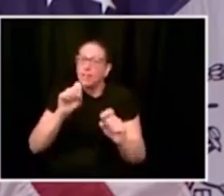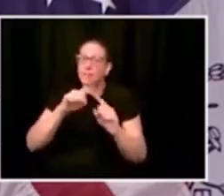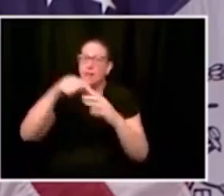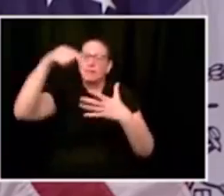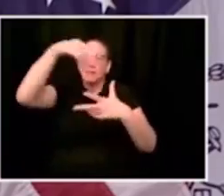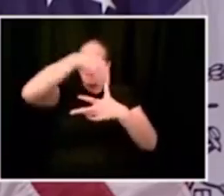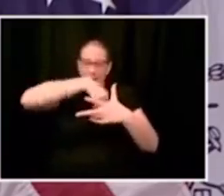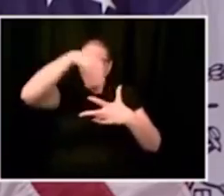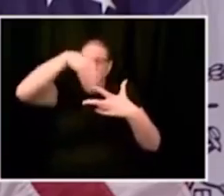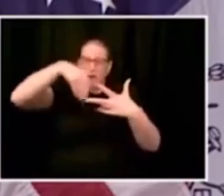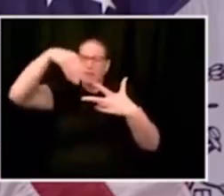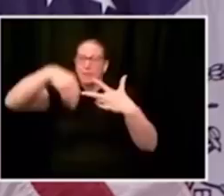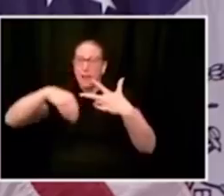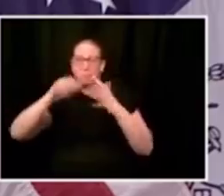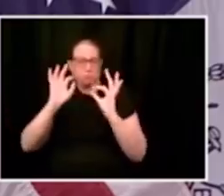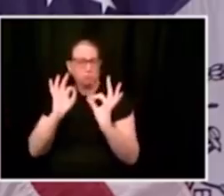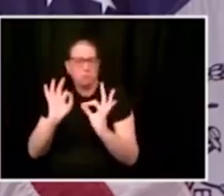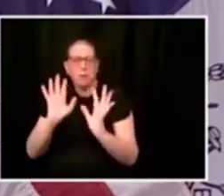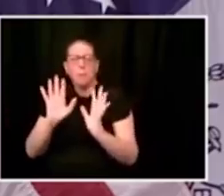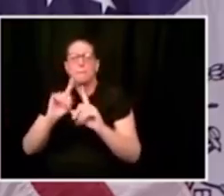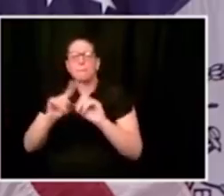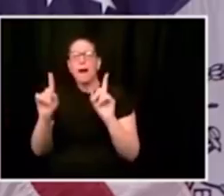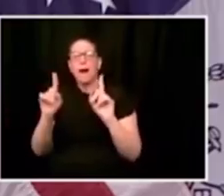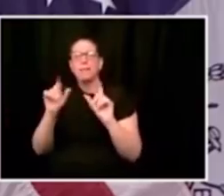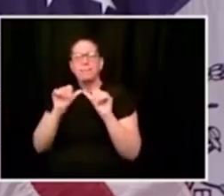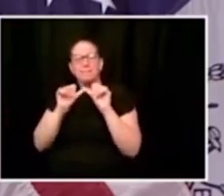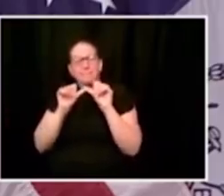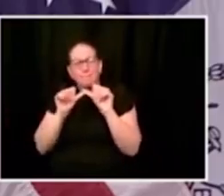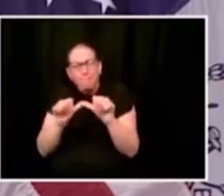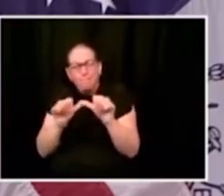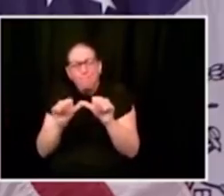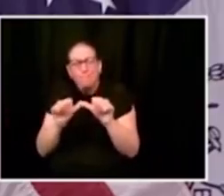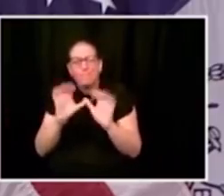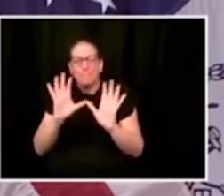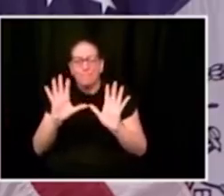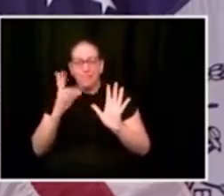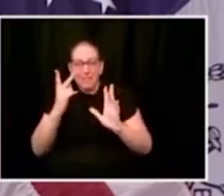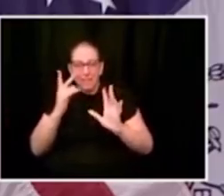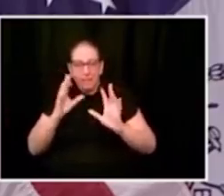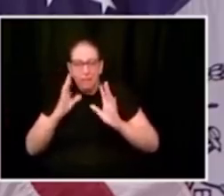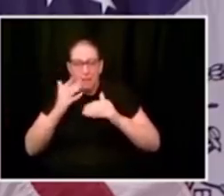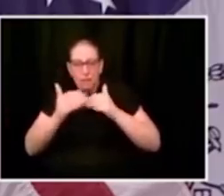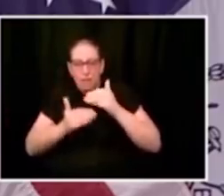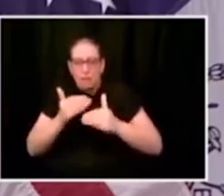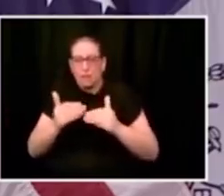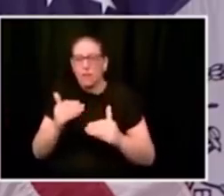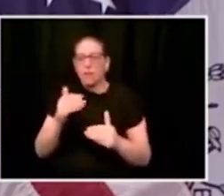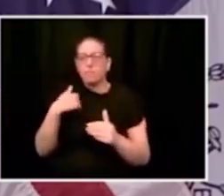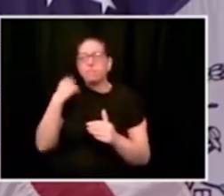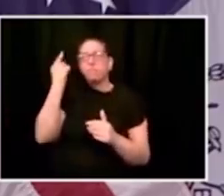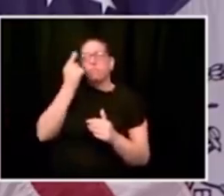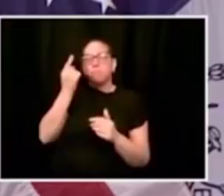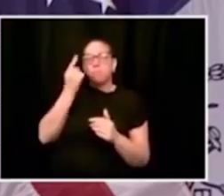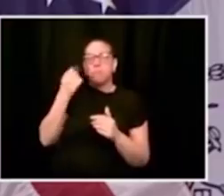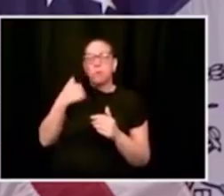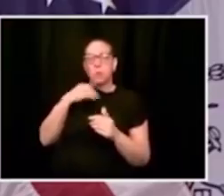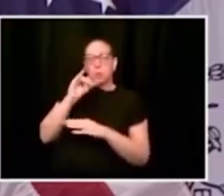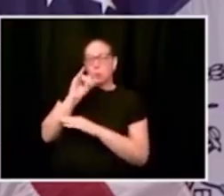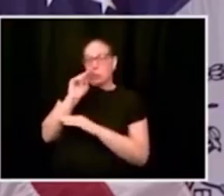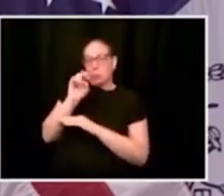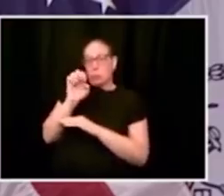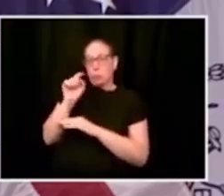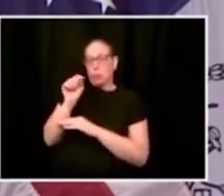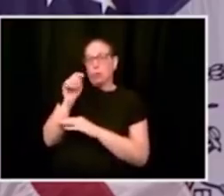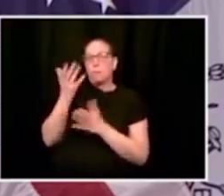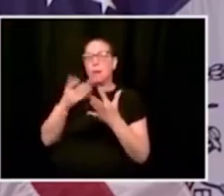takes us into June. As we get close to the beginning of June, we'll be able to say if it's looking like things are really coming together and then what